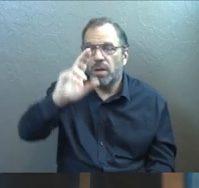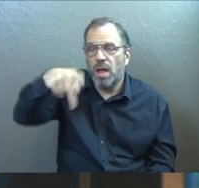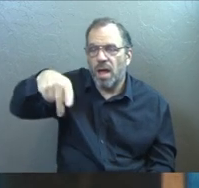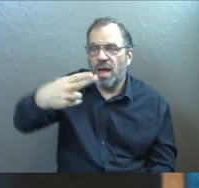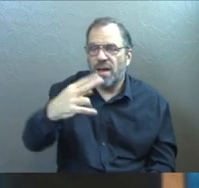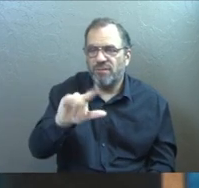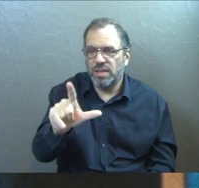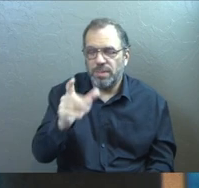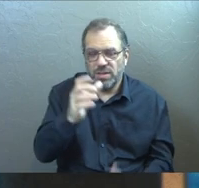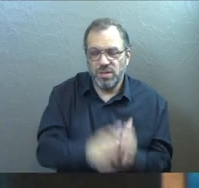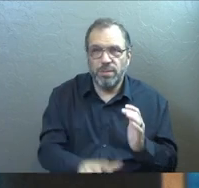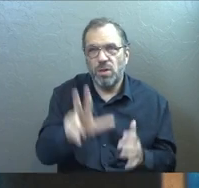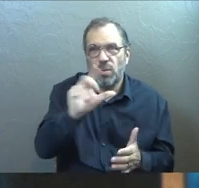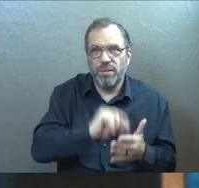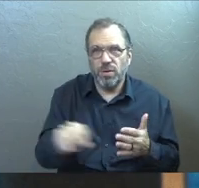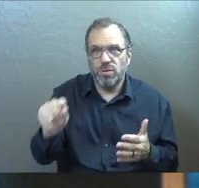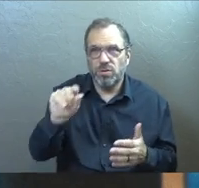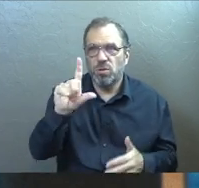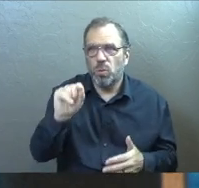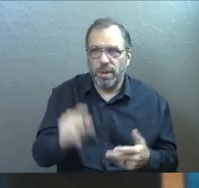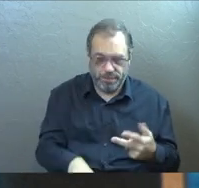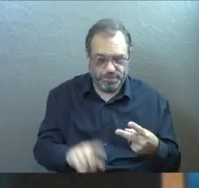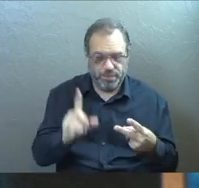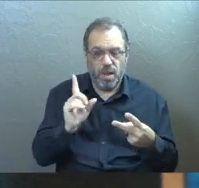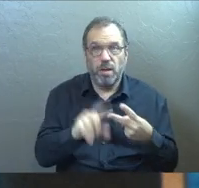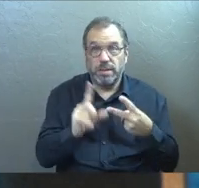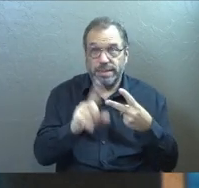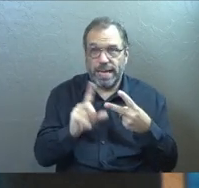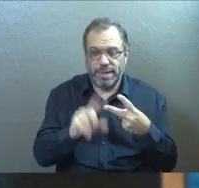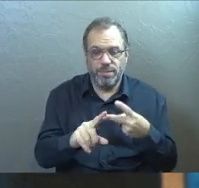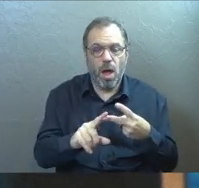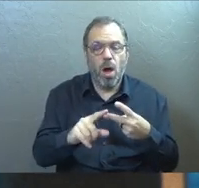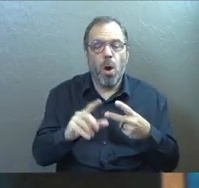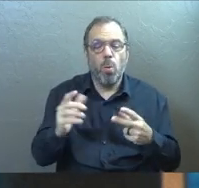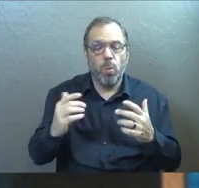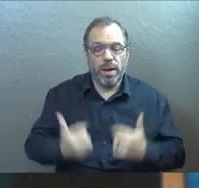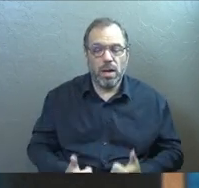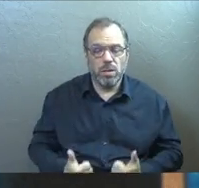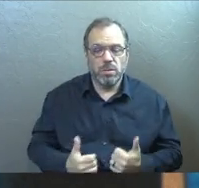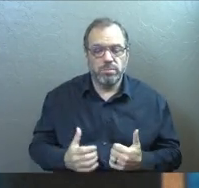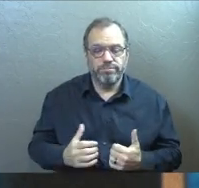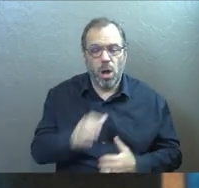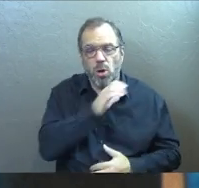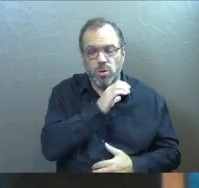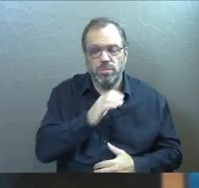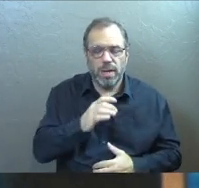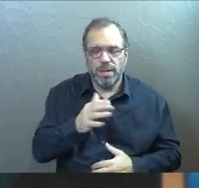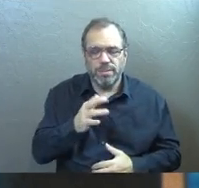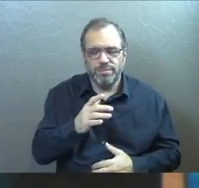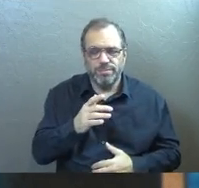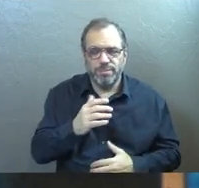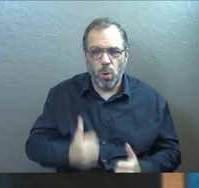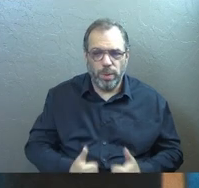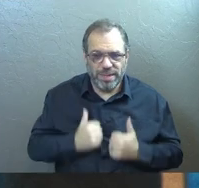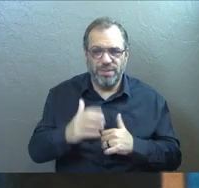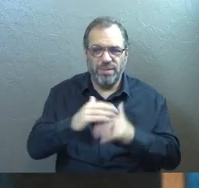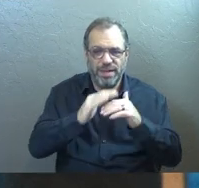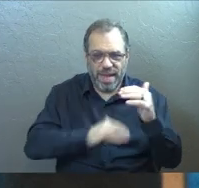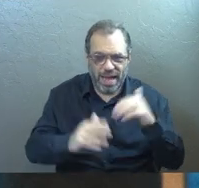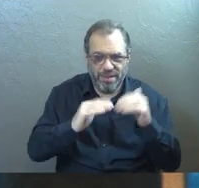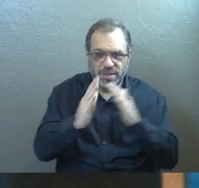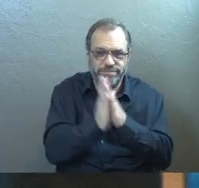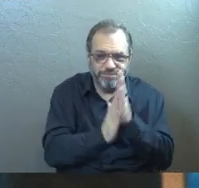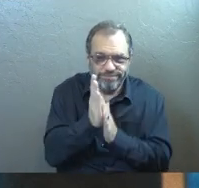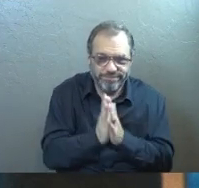this is the second piece that Paul gives us. He says, But we are citizens of heaven, where the Lord Jesus Christ lives, and we are eagerly